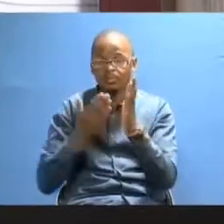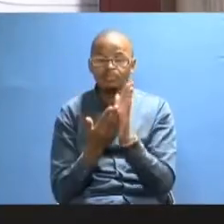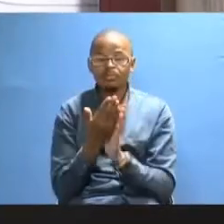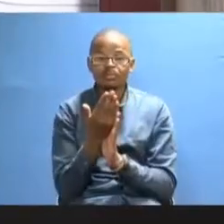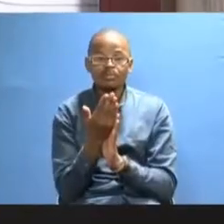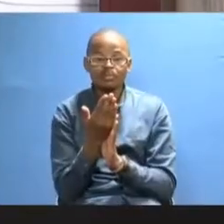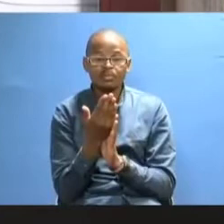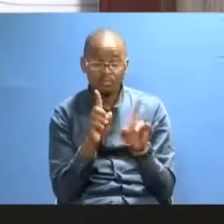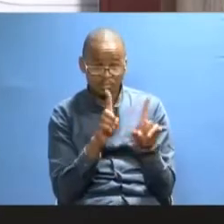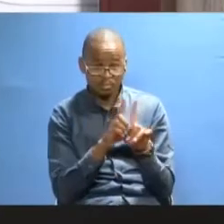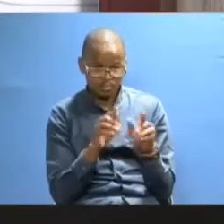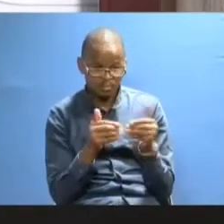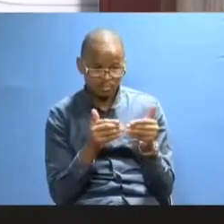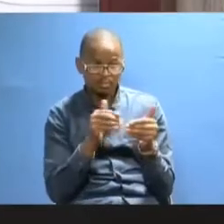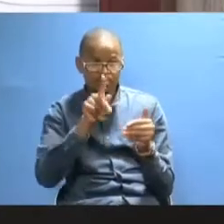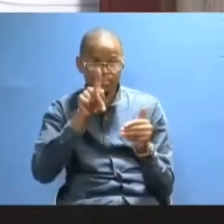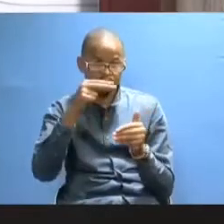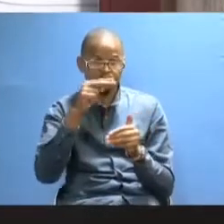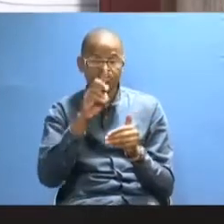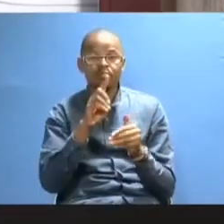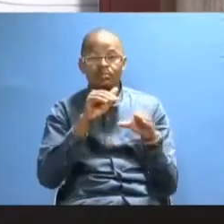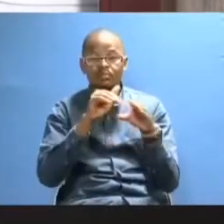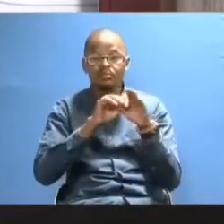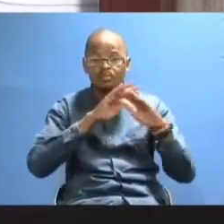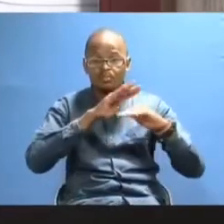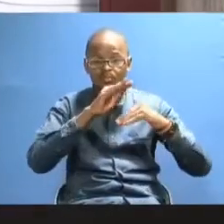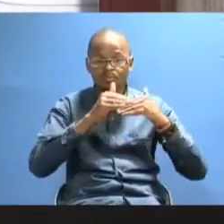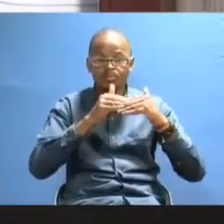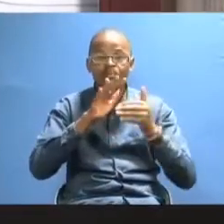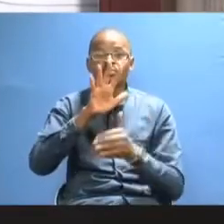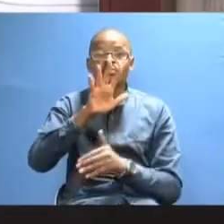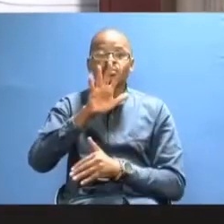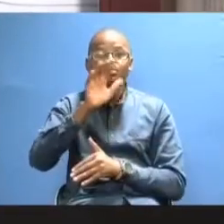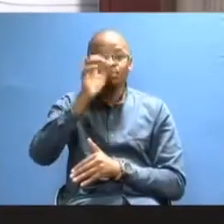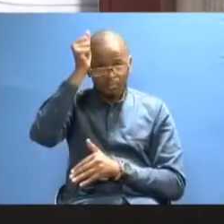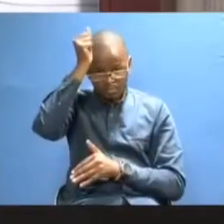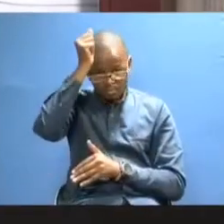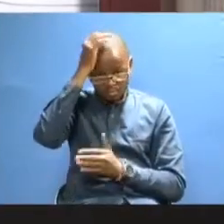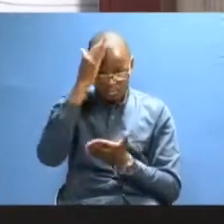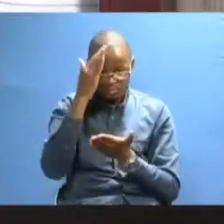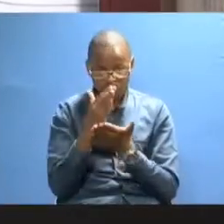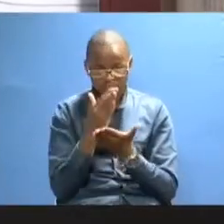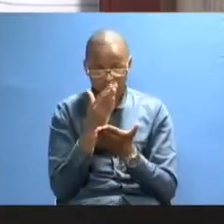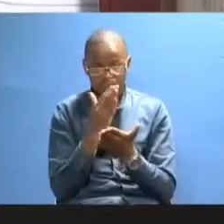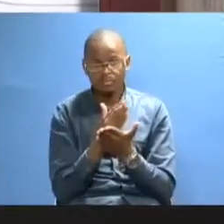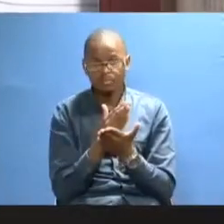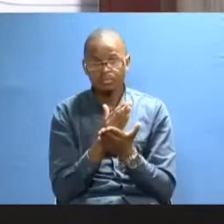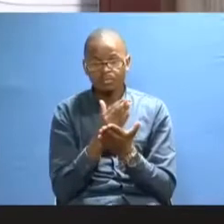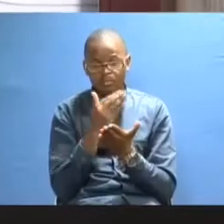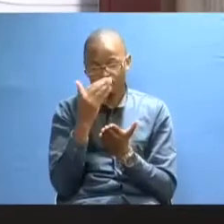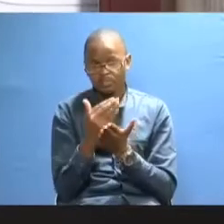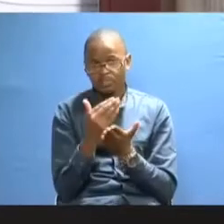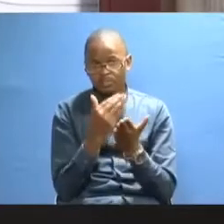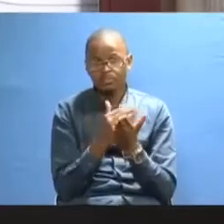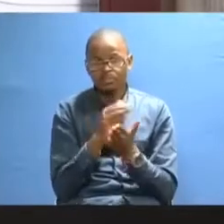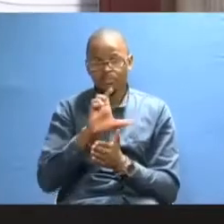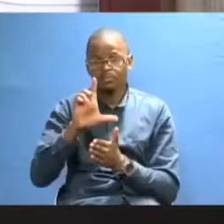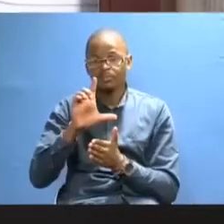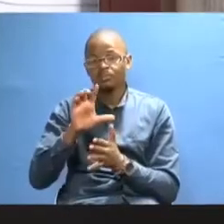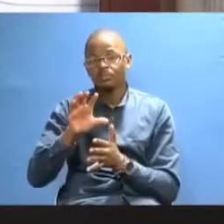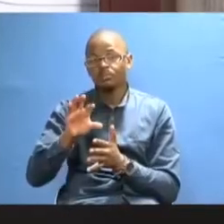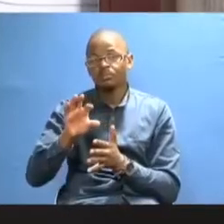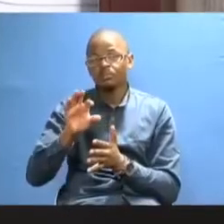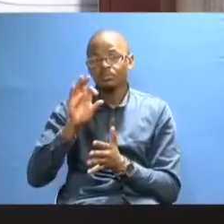Development. We also offer Doctor of Philosophy in all the above five master programs. The programs